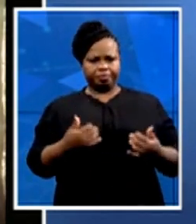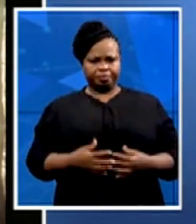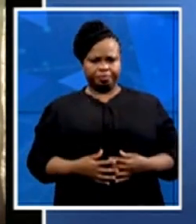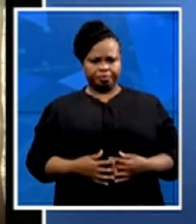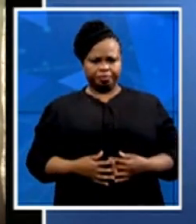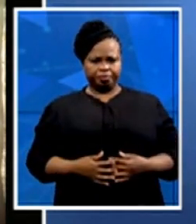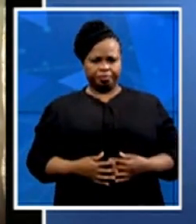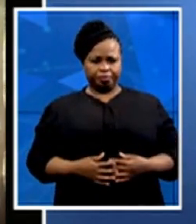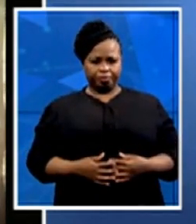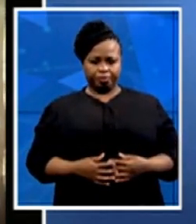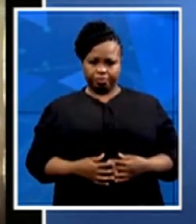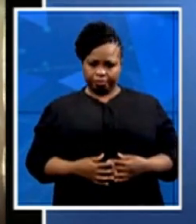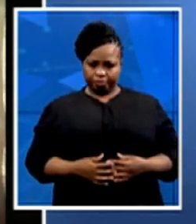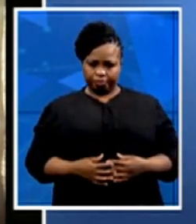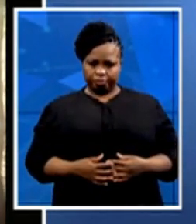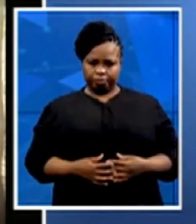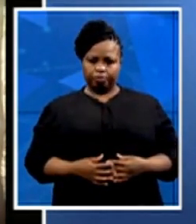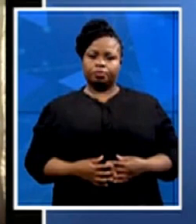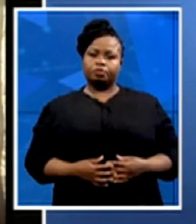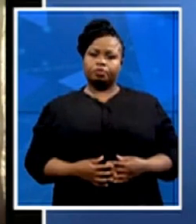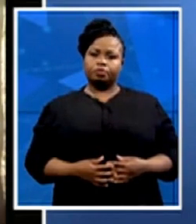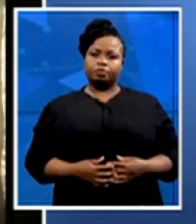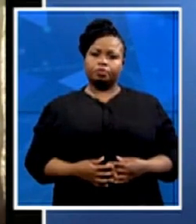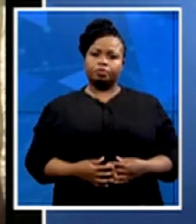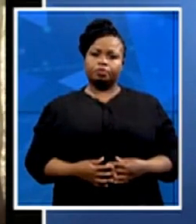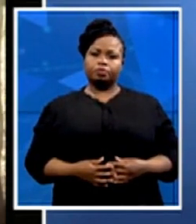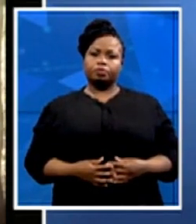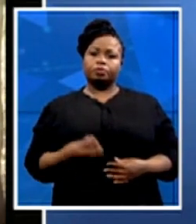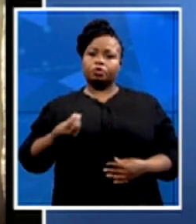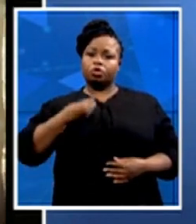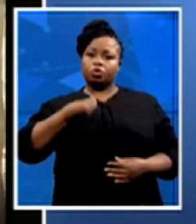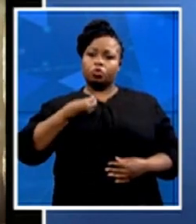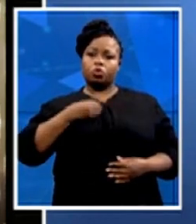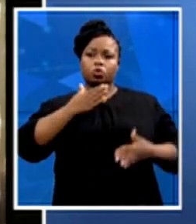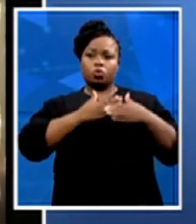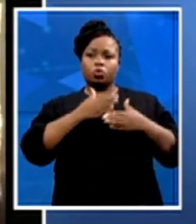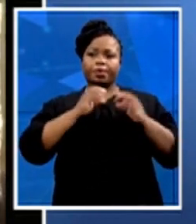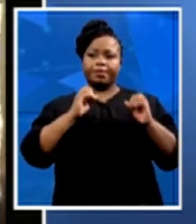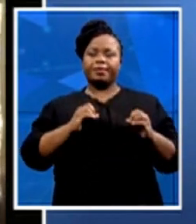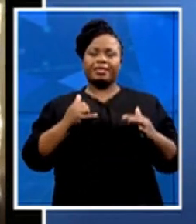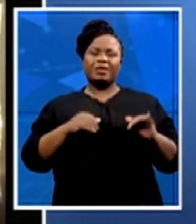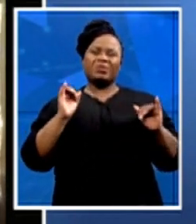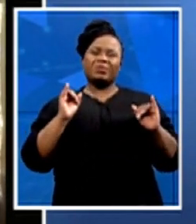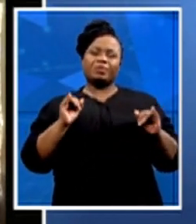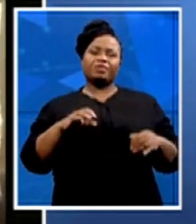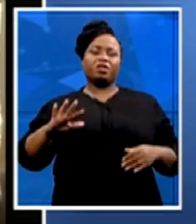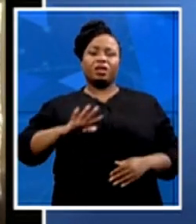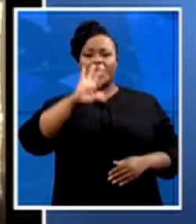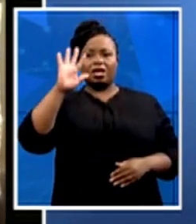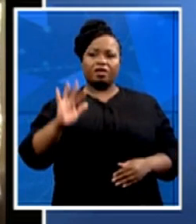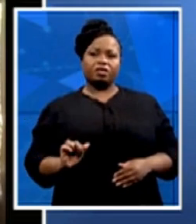The issue of youth unemployment is really a pandemic in South Africa. The numbers continue to escalate.